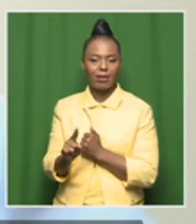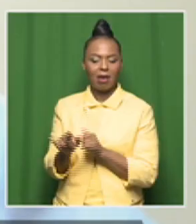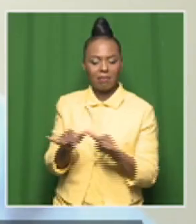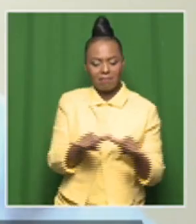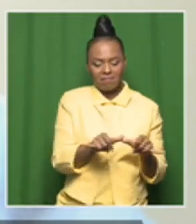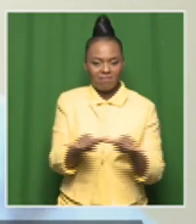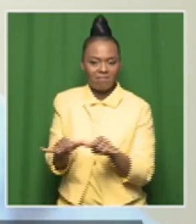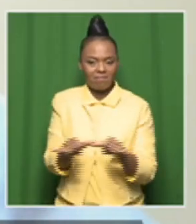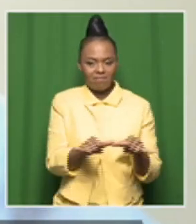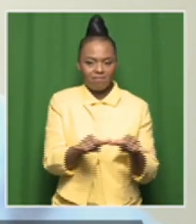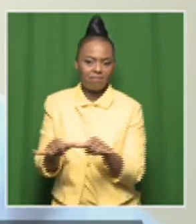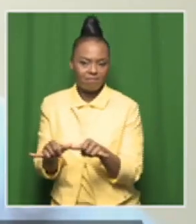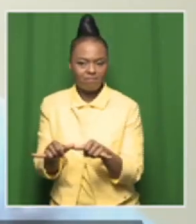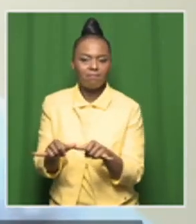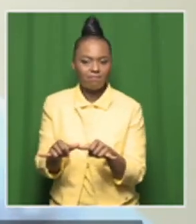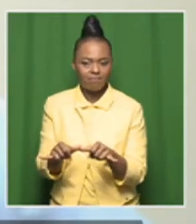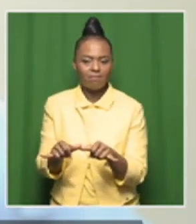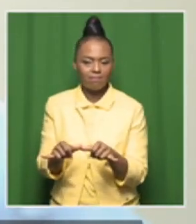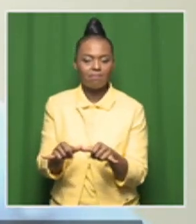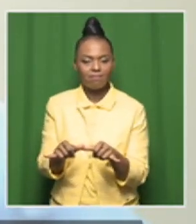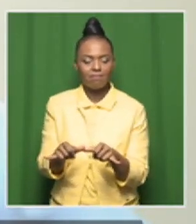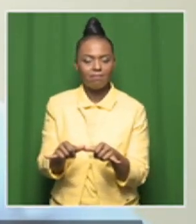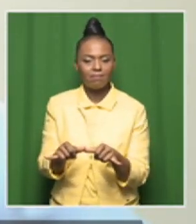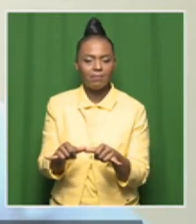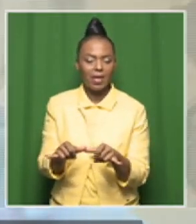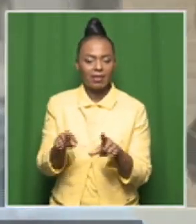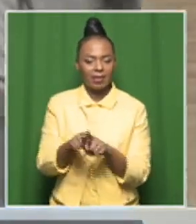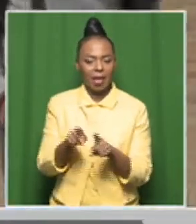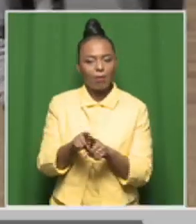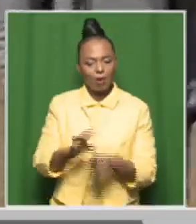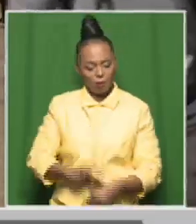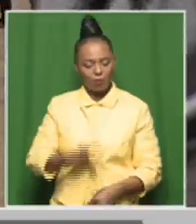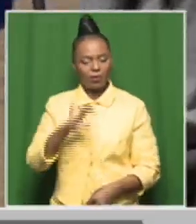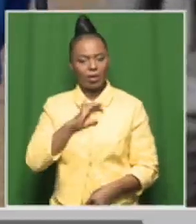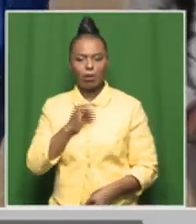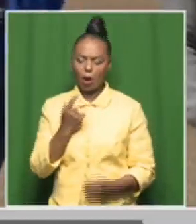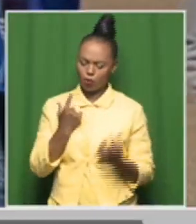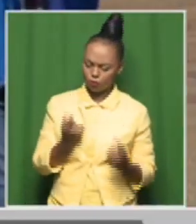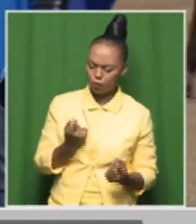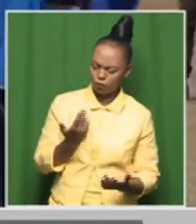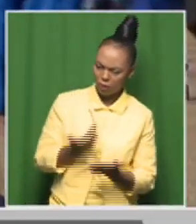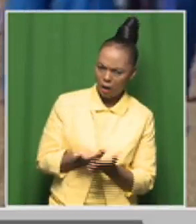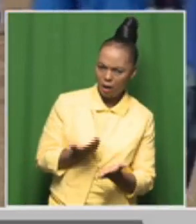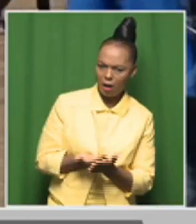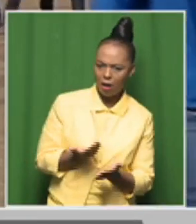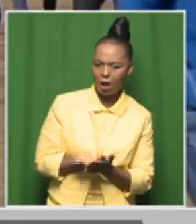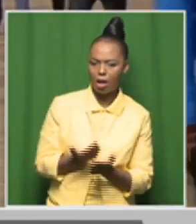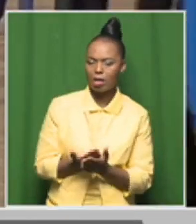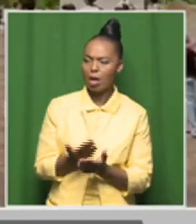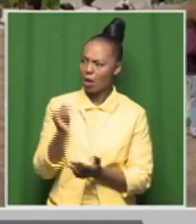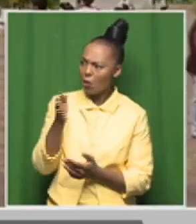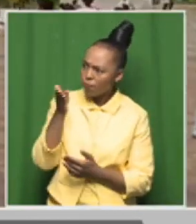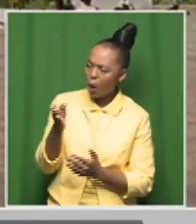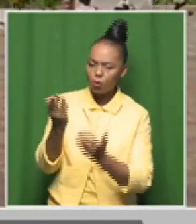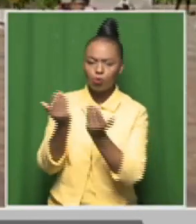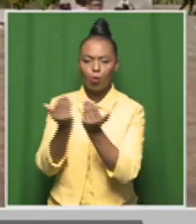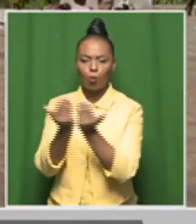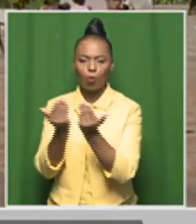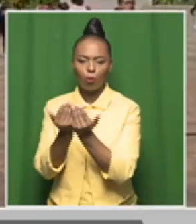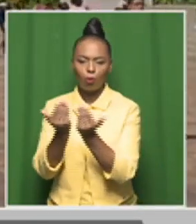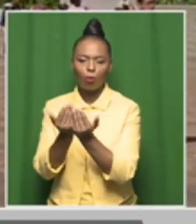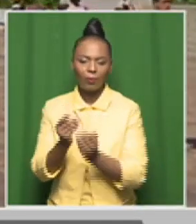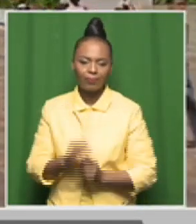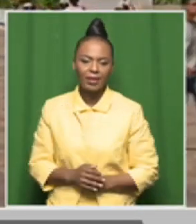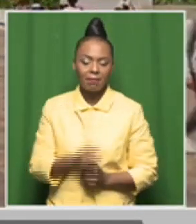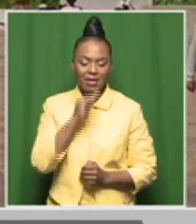self-directed, and they're confident about their capabilities in school. And so, that's very important in building out just not a